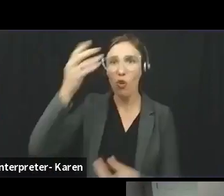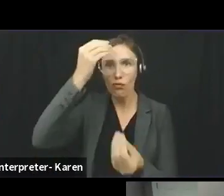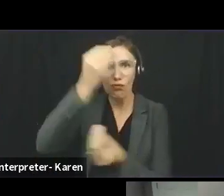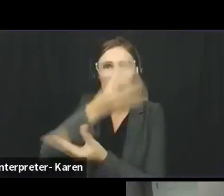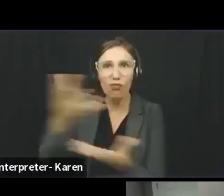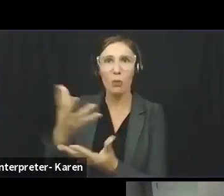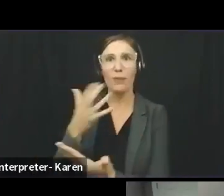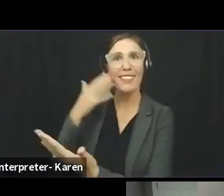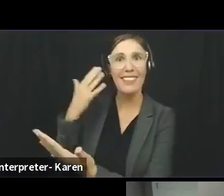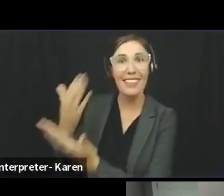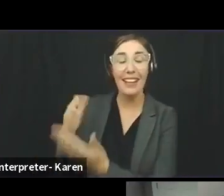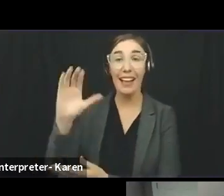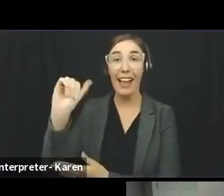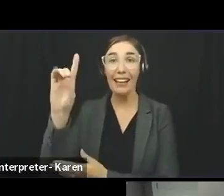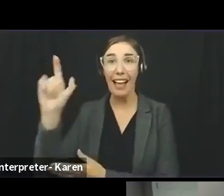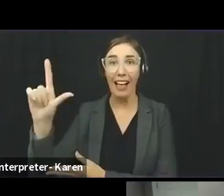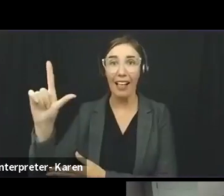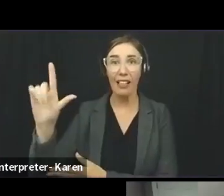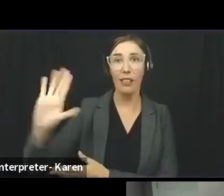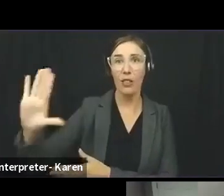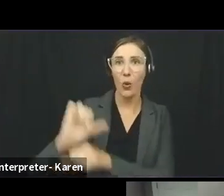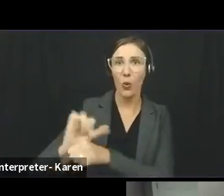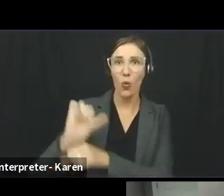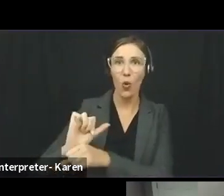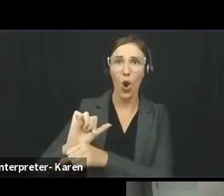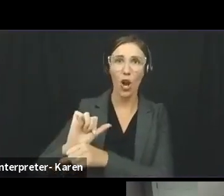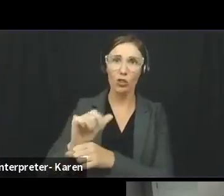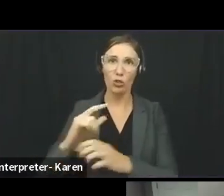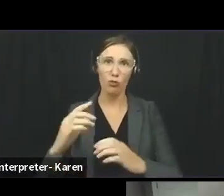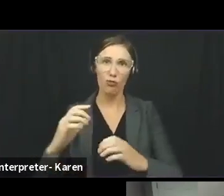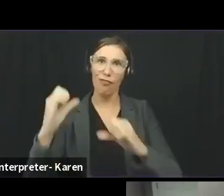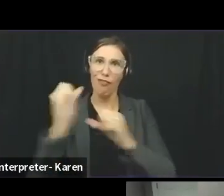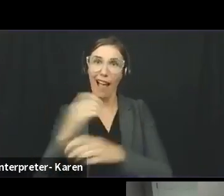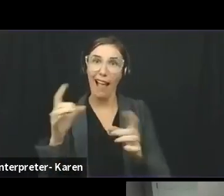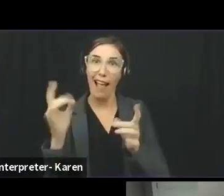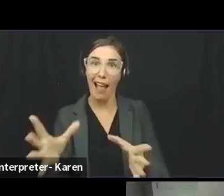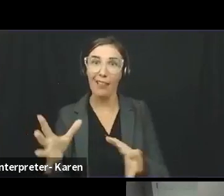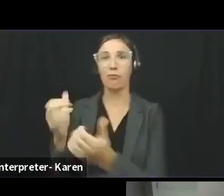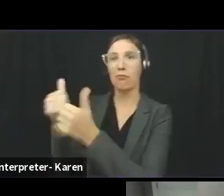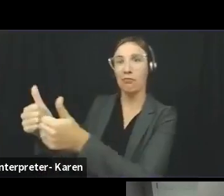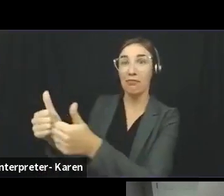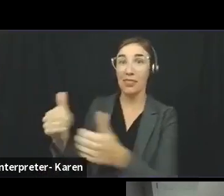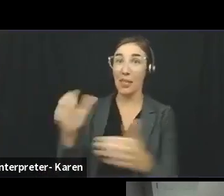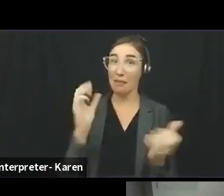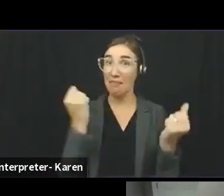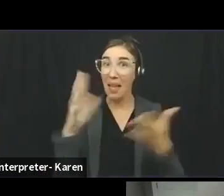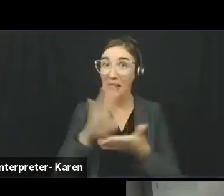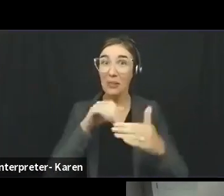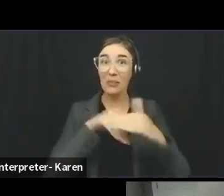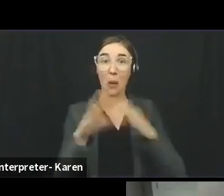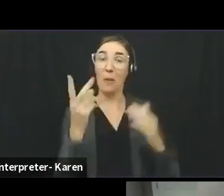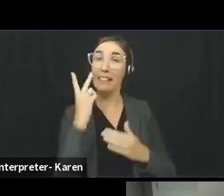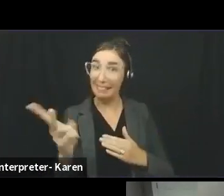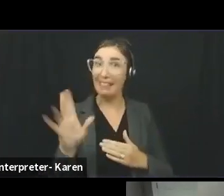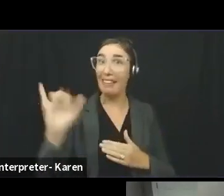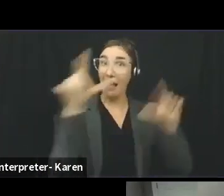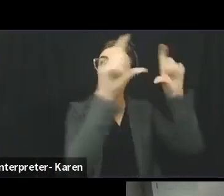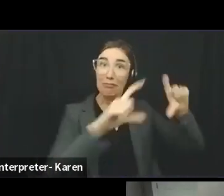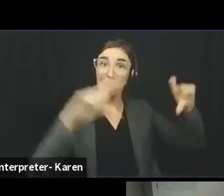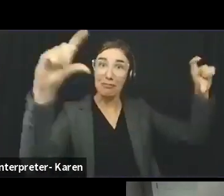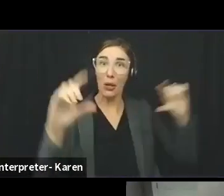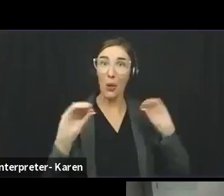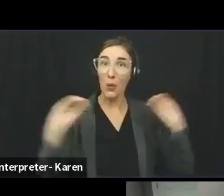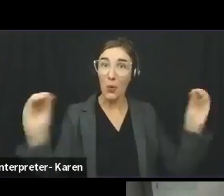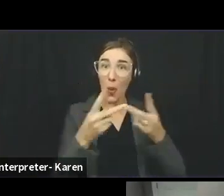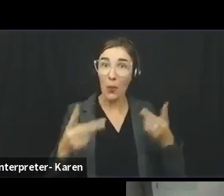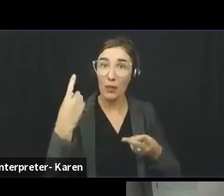all the work that ADL is doing in fighting hate. There are many schools that I go into, and I see that banner. No place for hate school. So